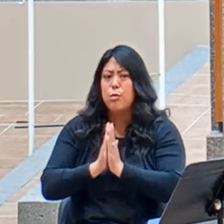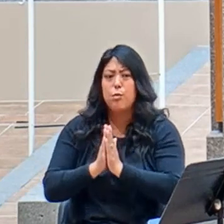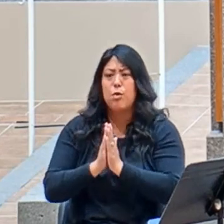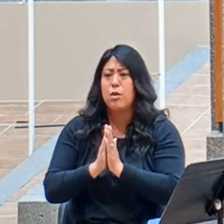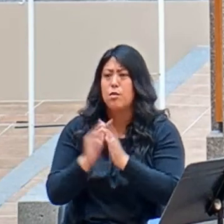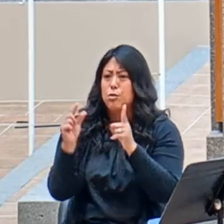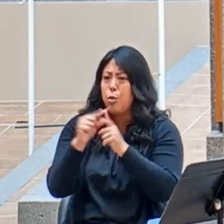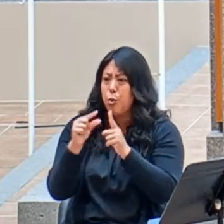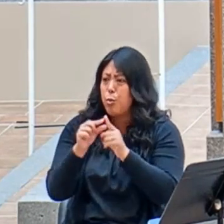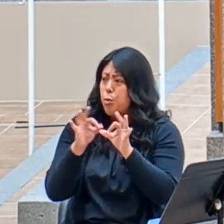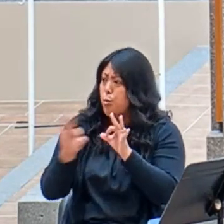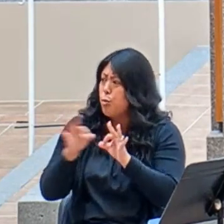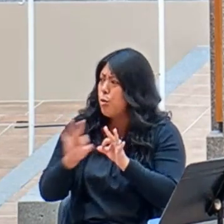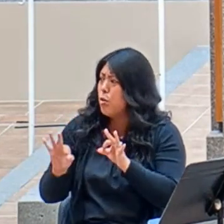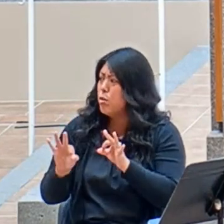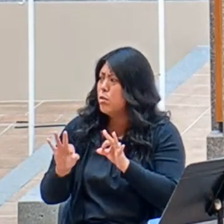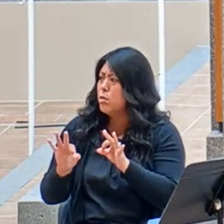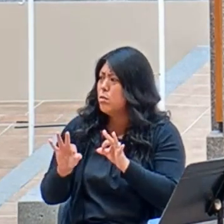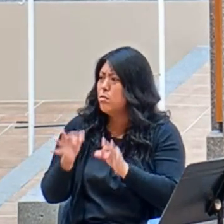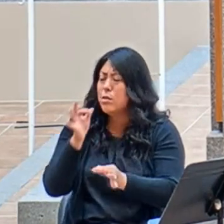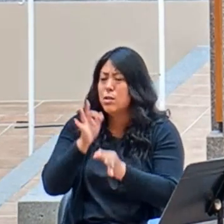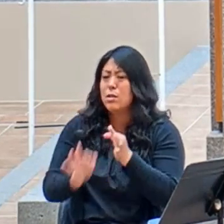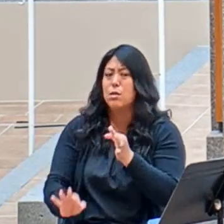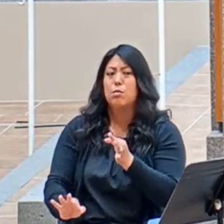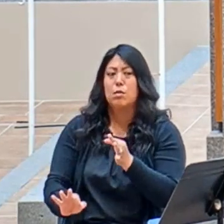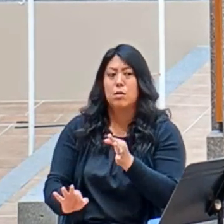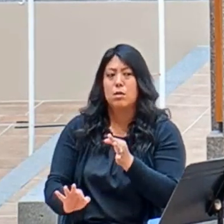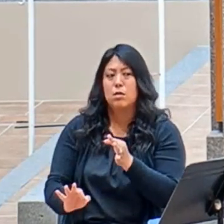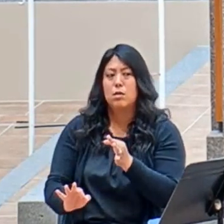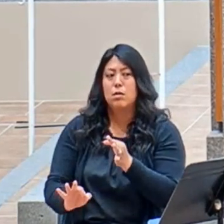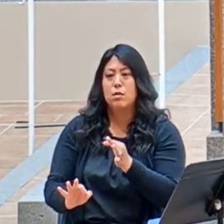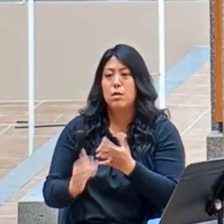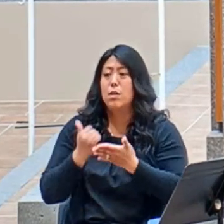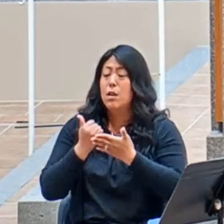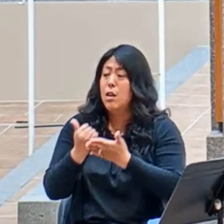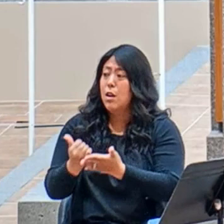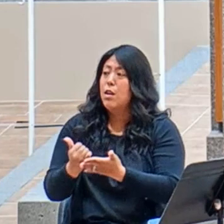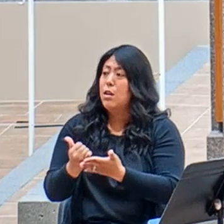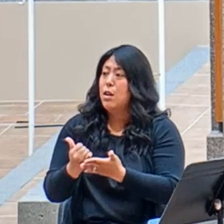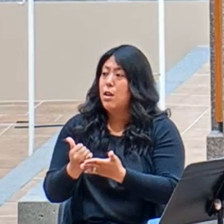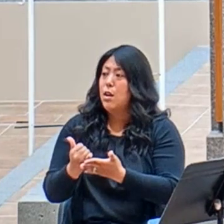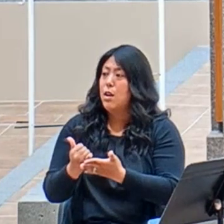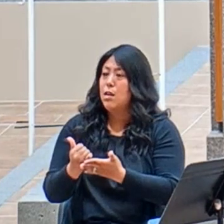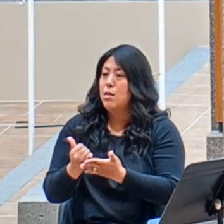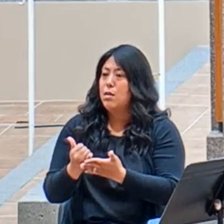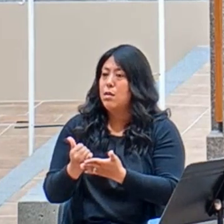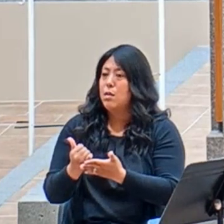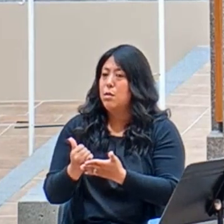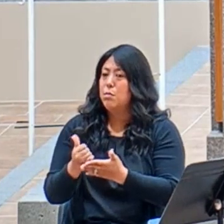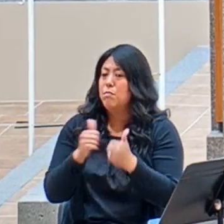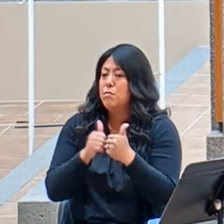throughout your day can help keep the grumpies away.